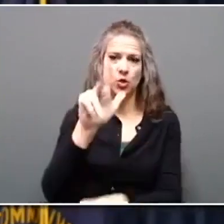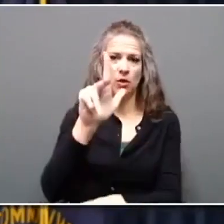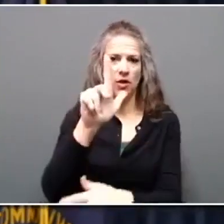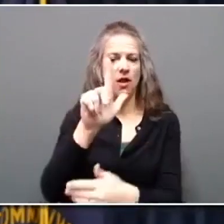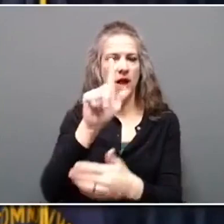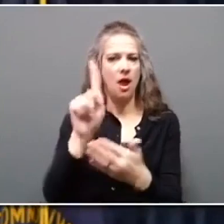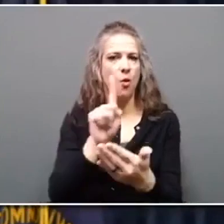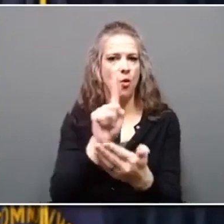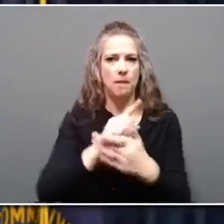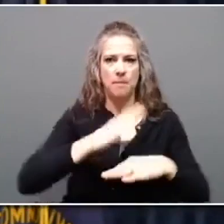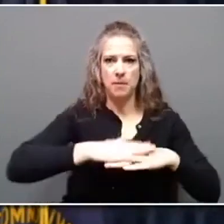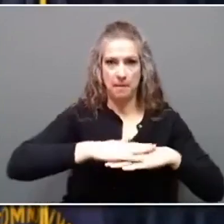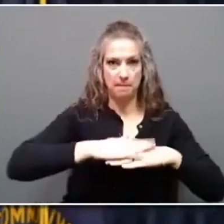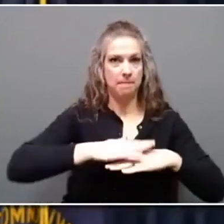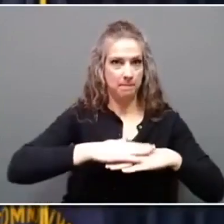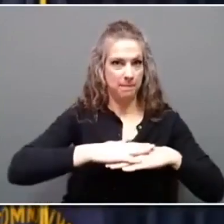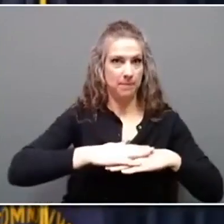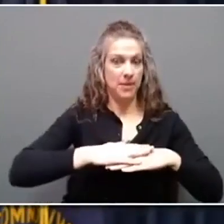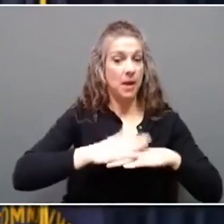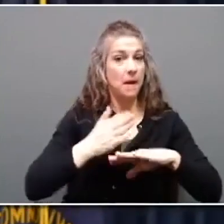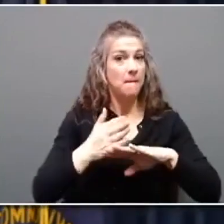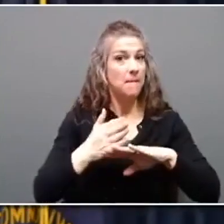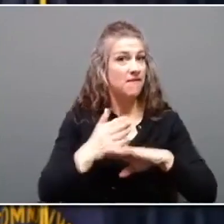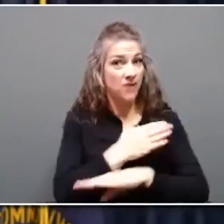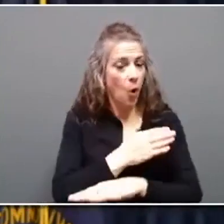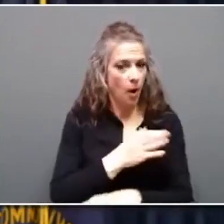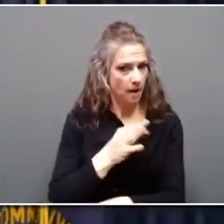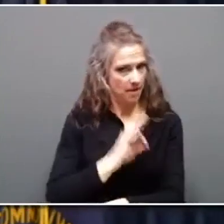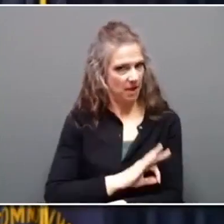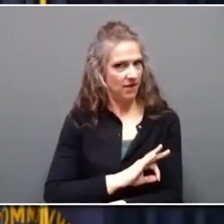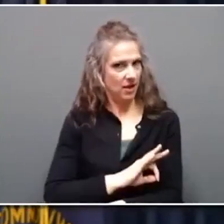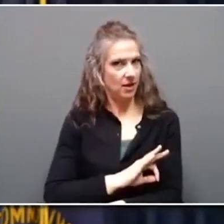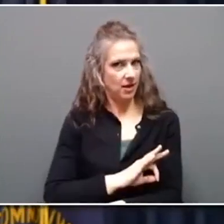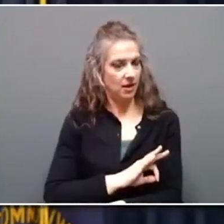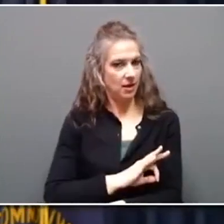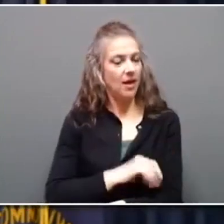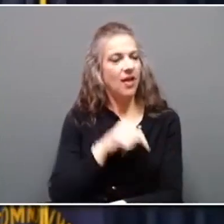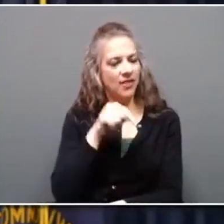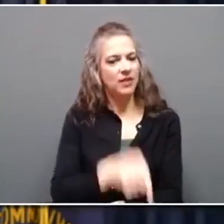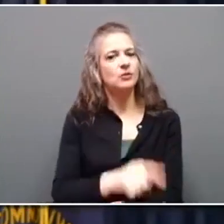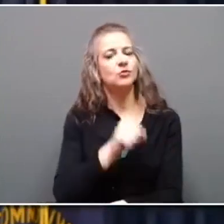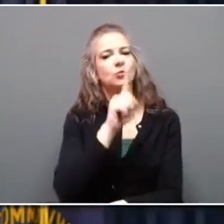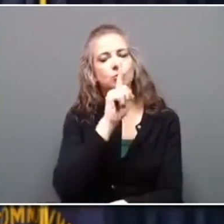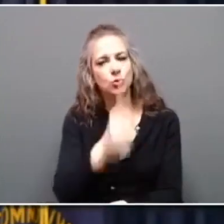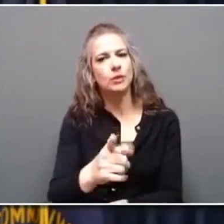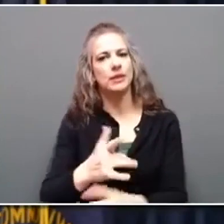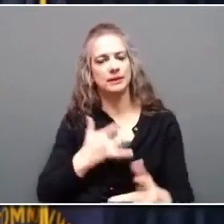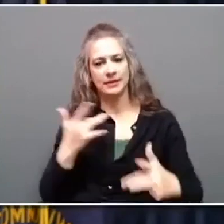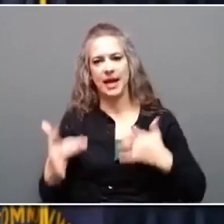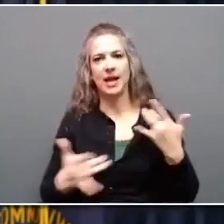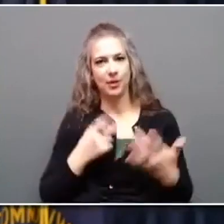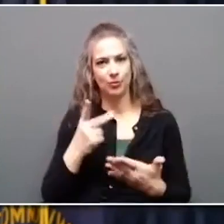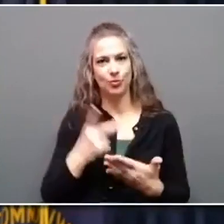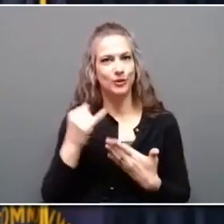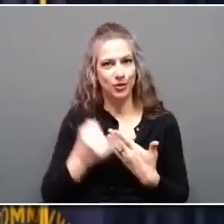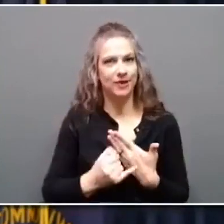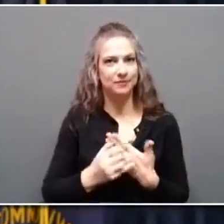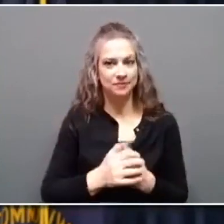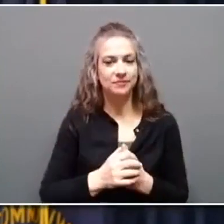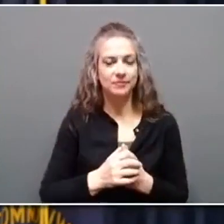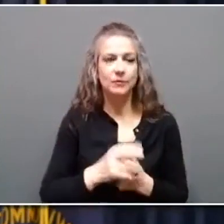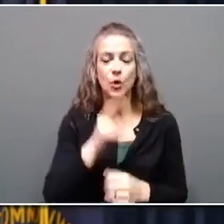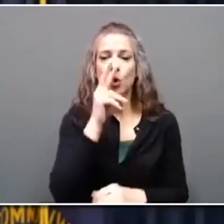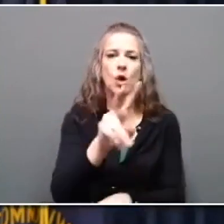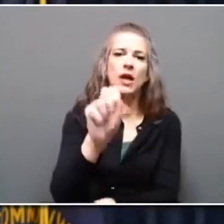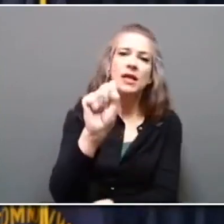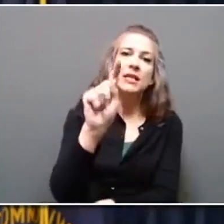Both of those are before benefits. This is a really exciting project. And if you look at Stellar Snacks, which we had